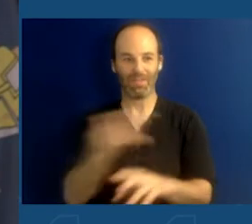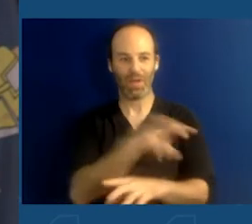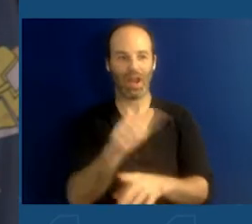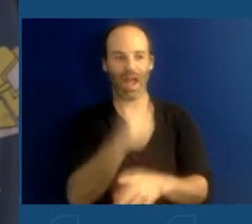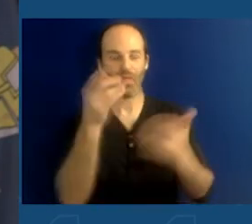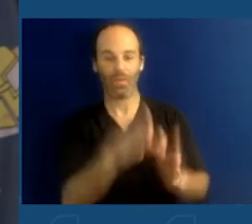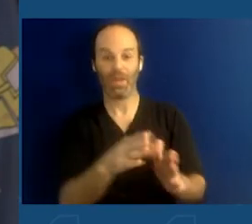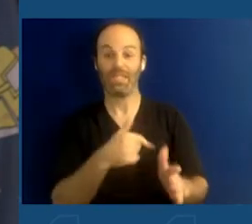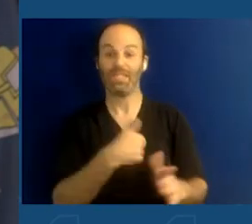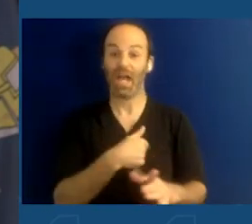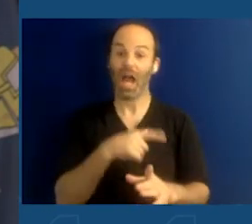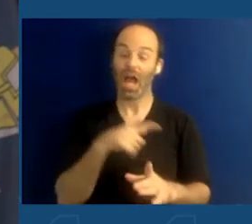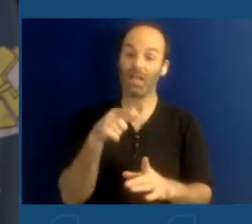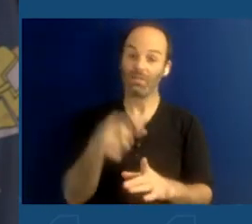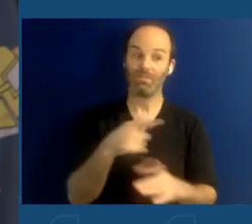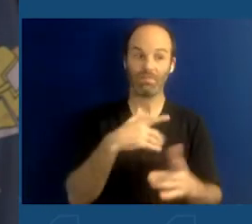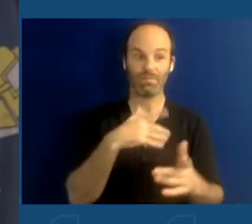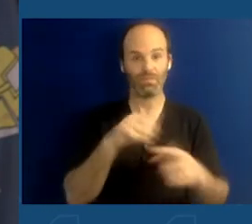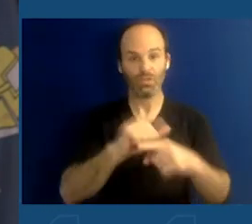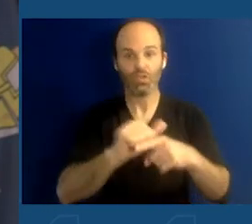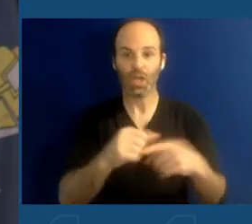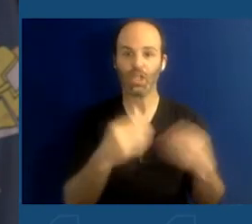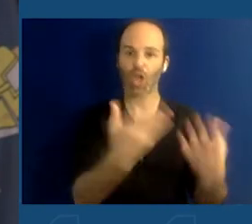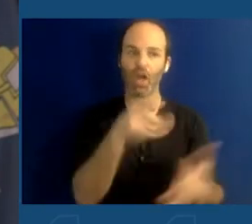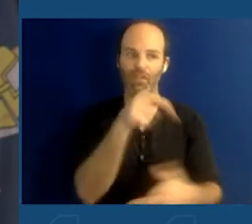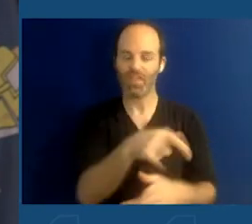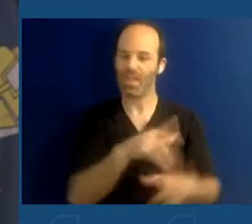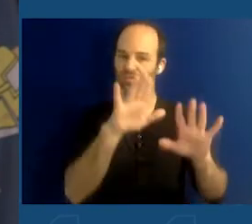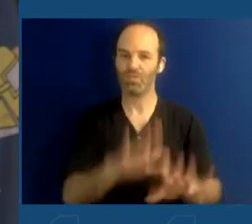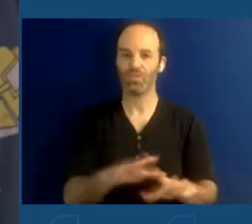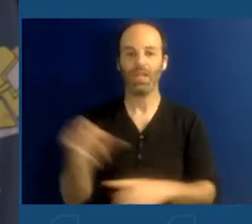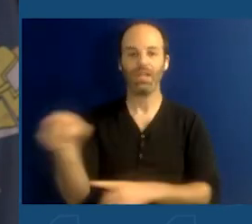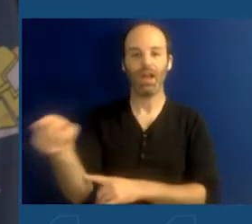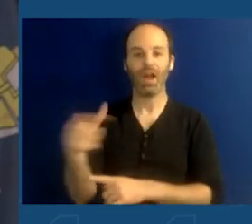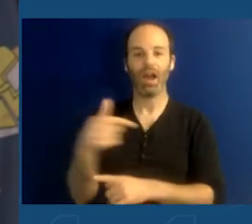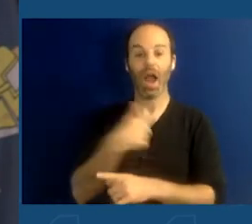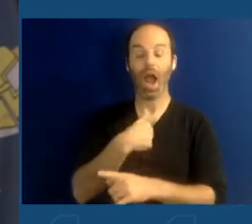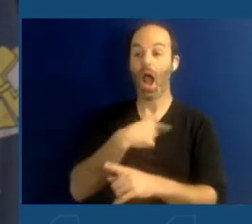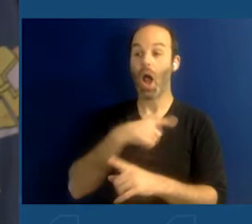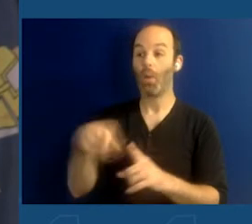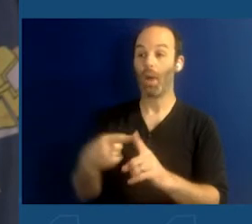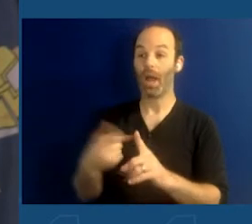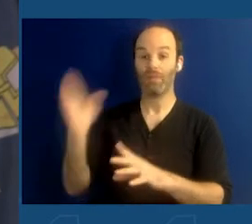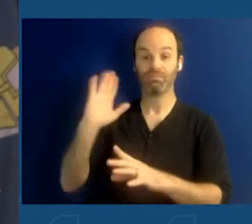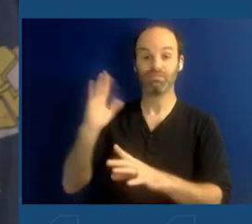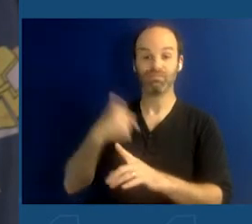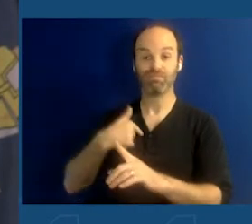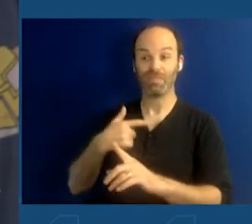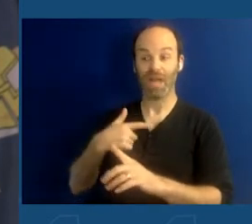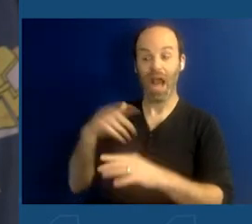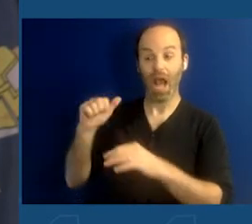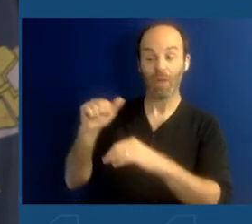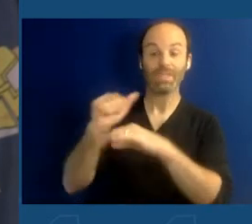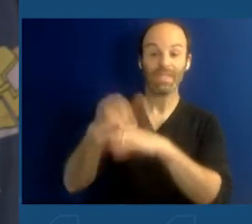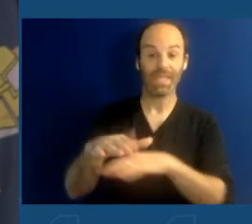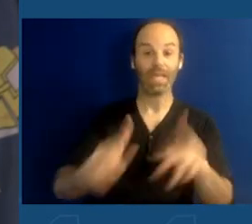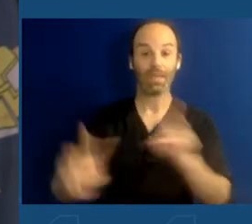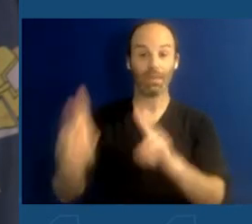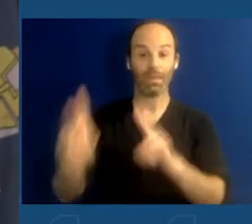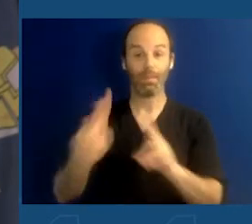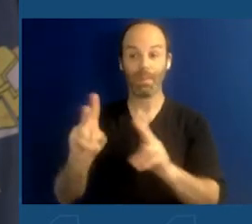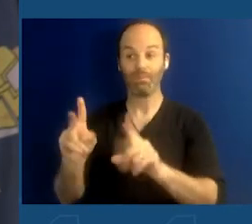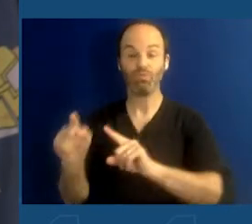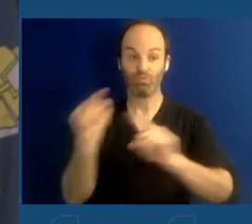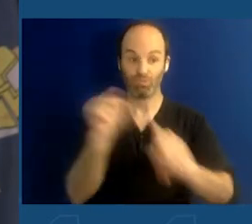When I was in local government years ago, we used to send members of our town police force to Risk Me for training as well. So you're in the right place.